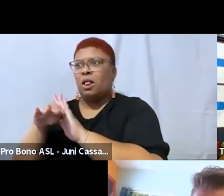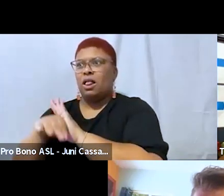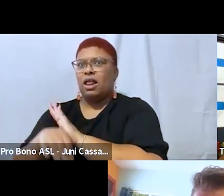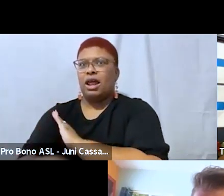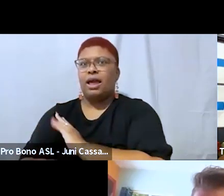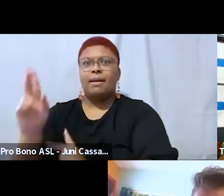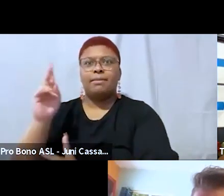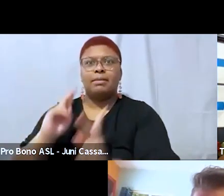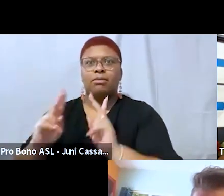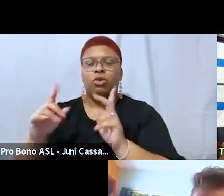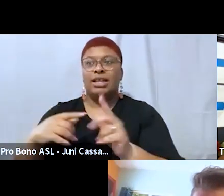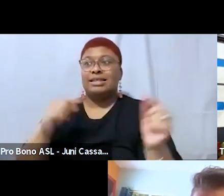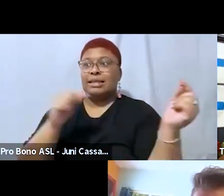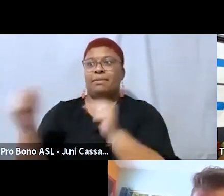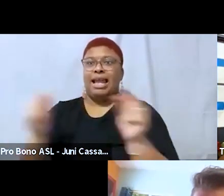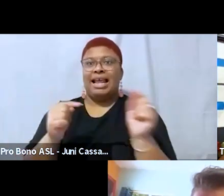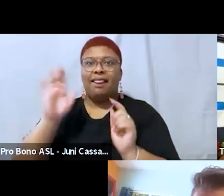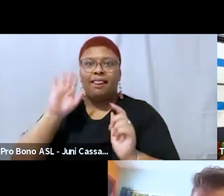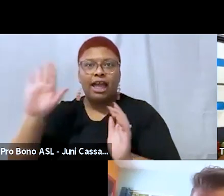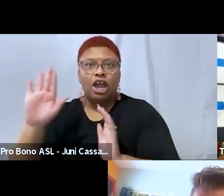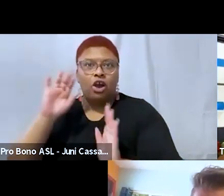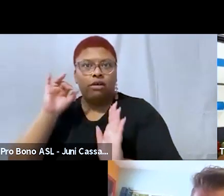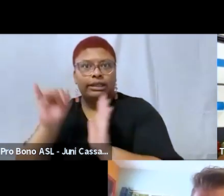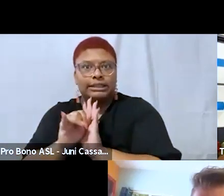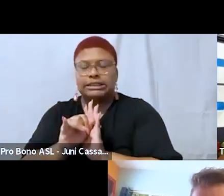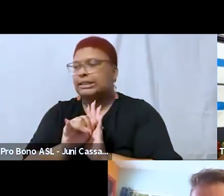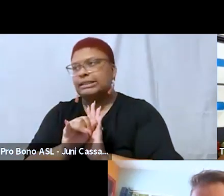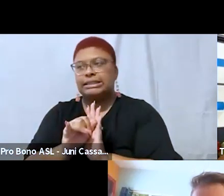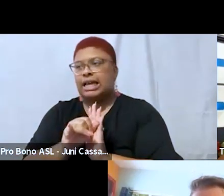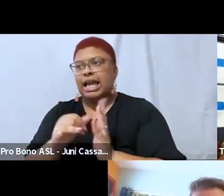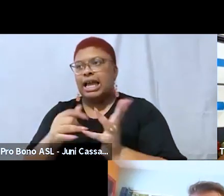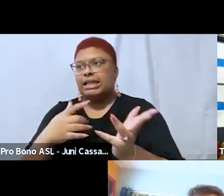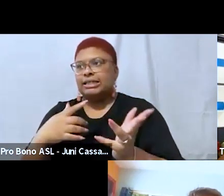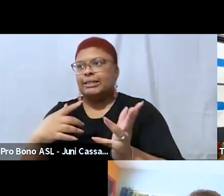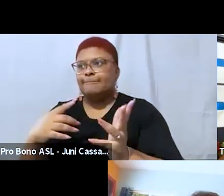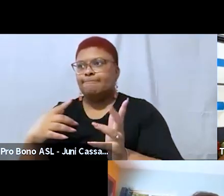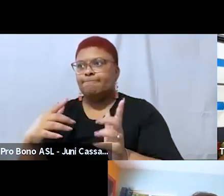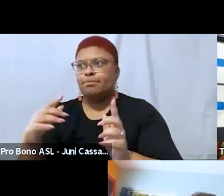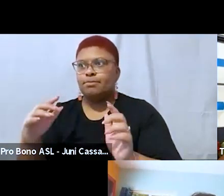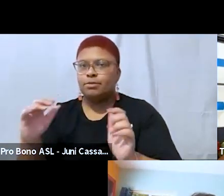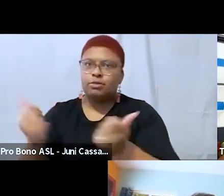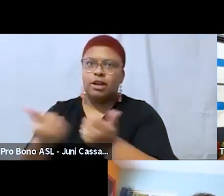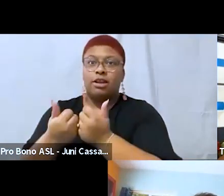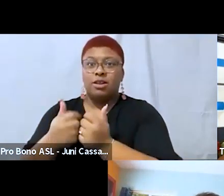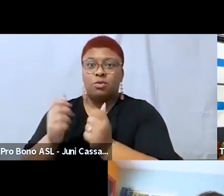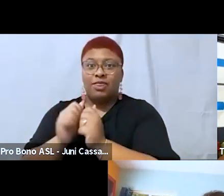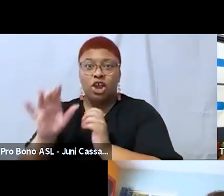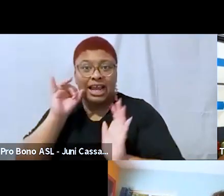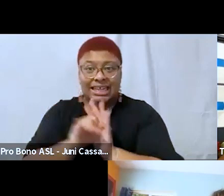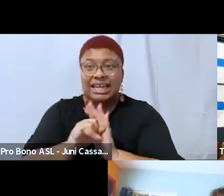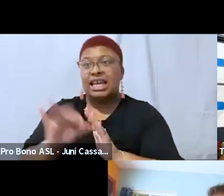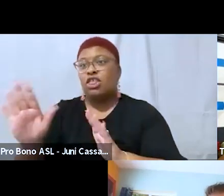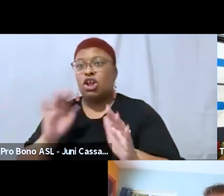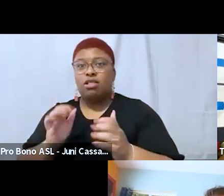debate uh debate their identity um and debate uh their validity and just their life in general um